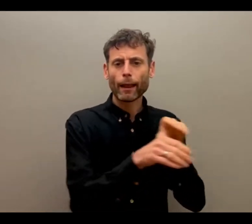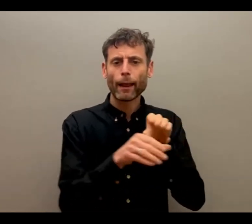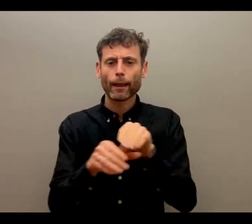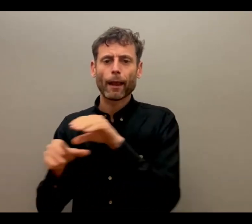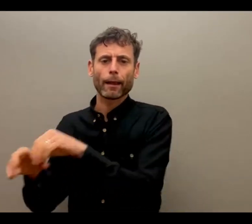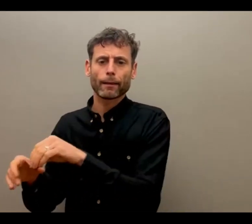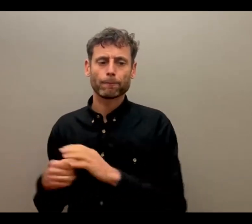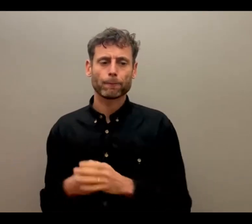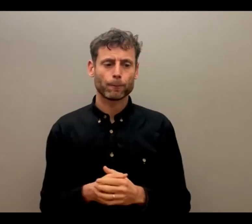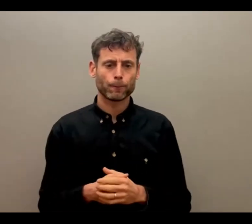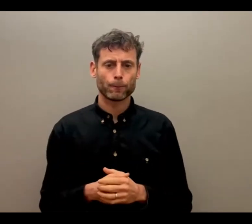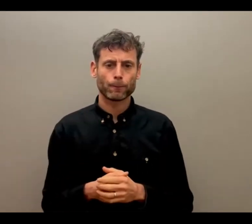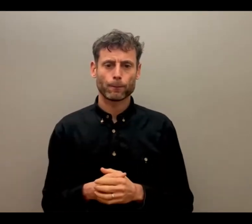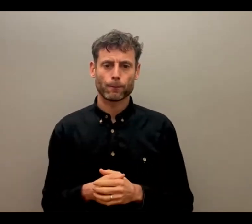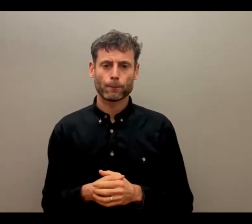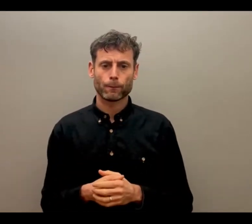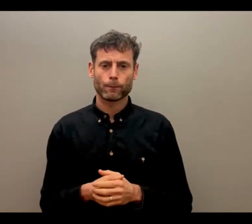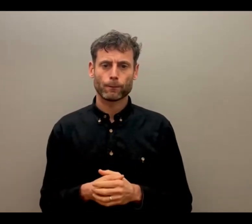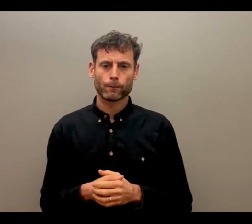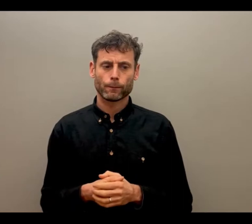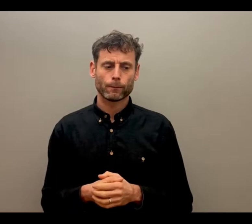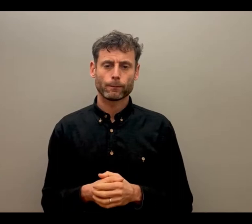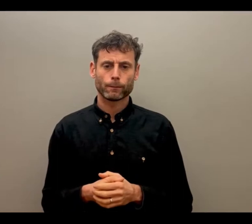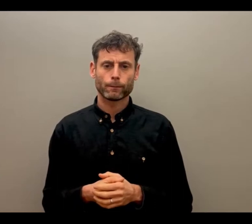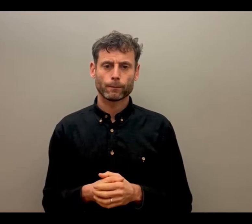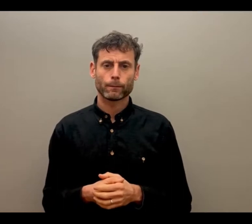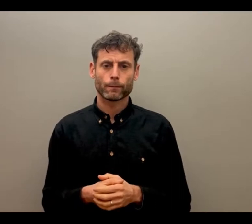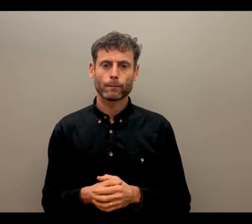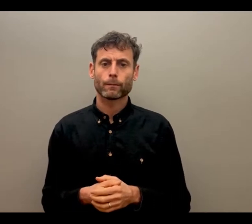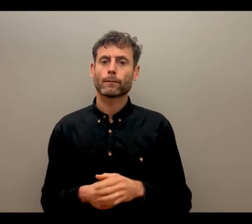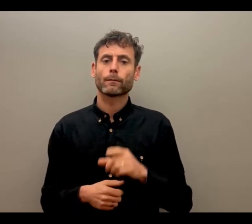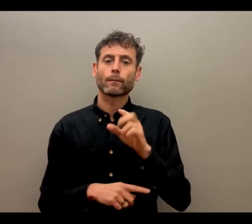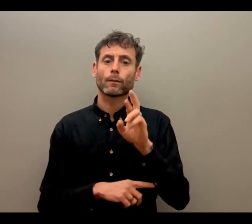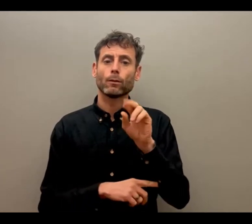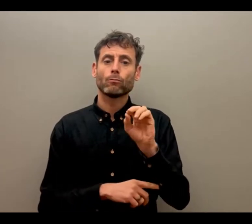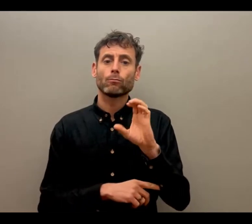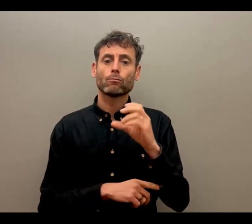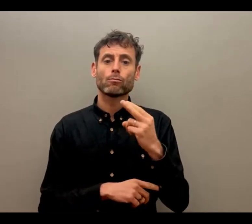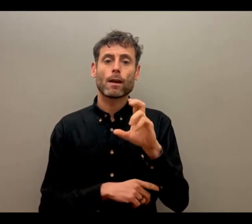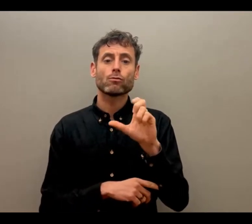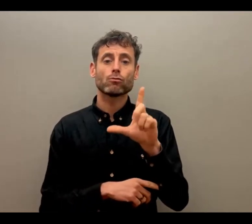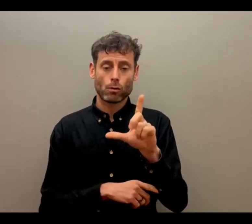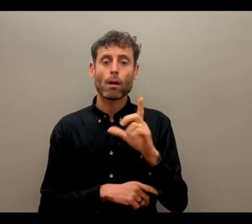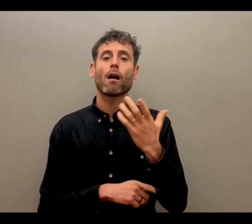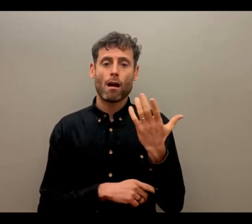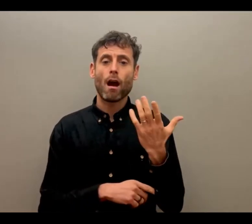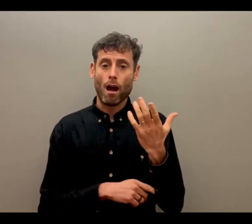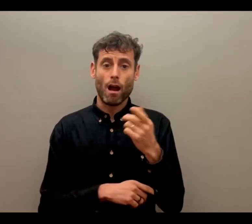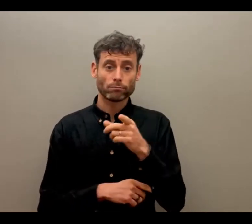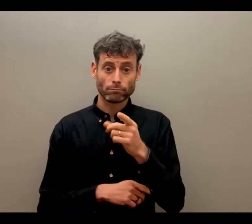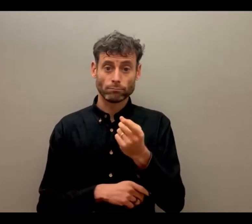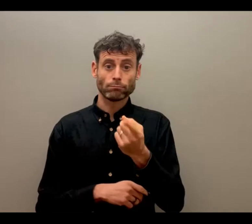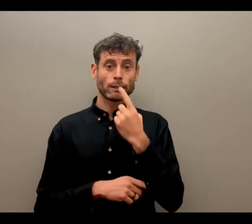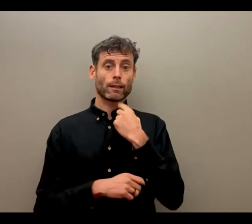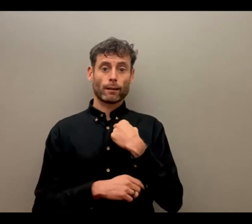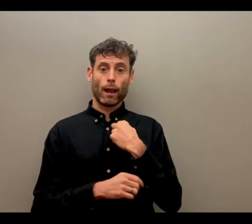Yeah, I did actually see a call to go to a room myself. So we've just got a request to put the call out again. If that's possible, that would be